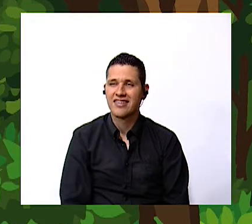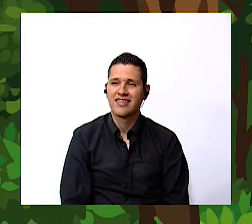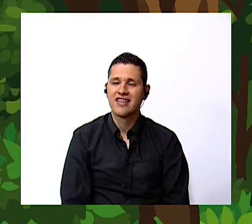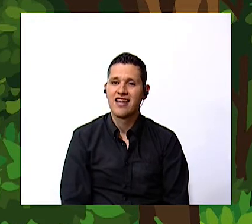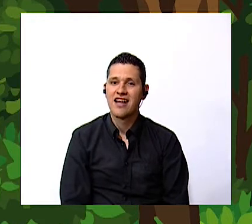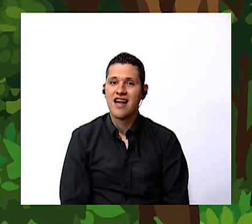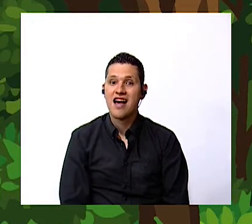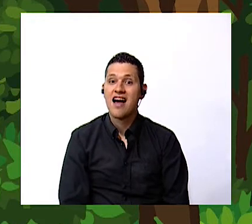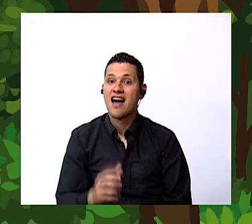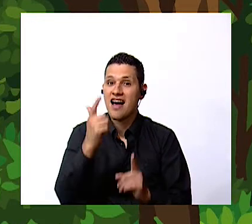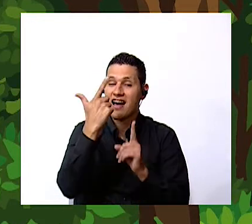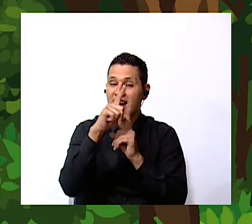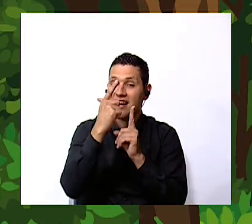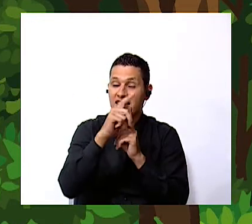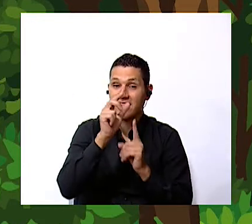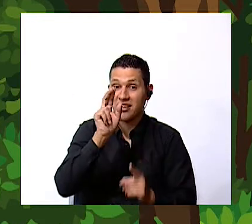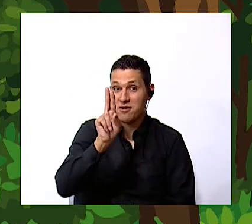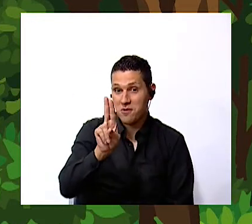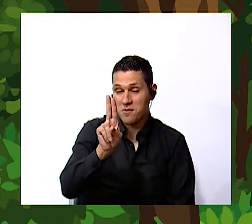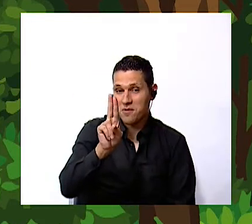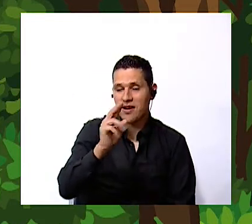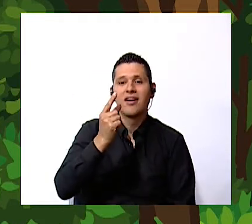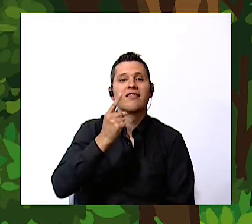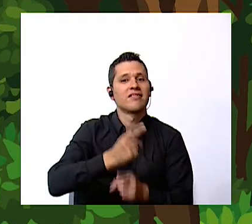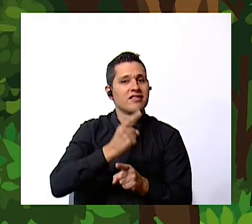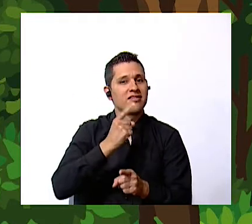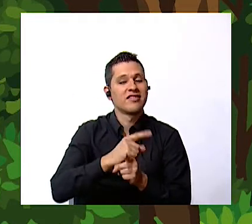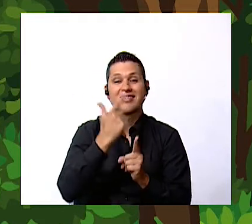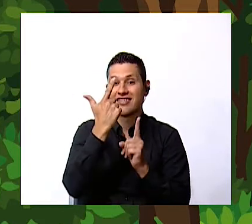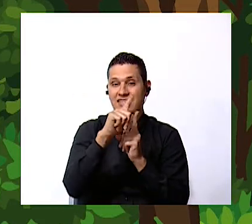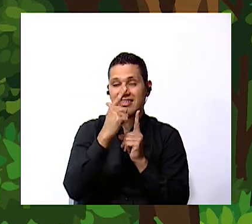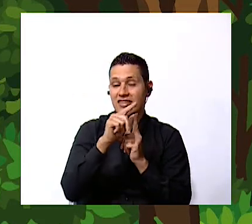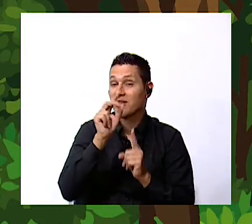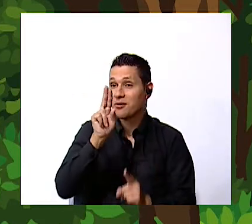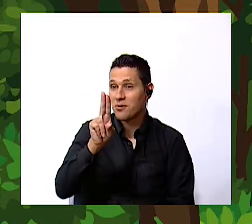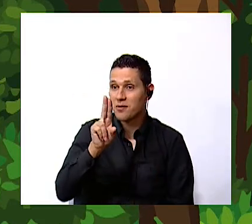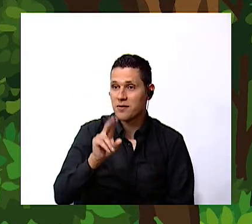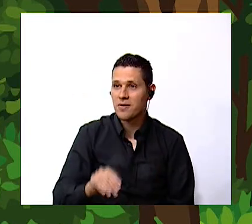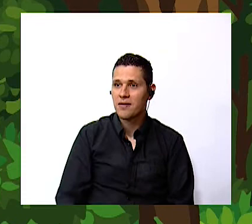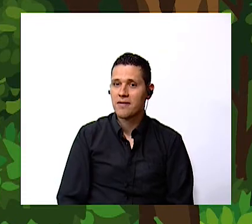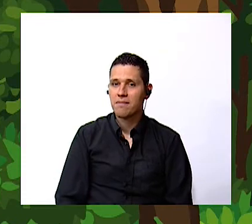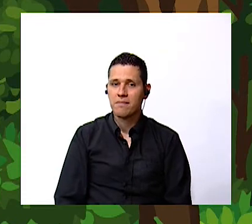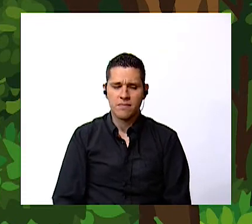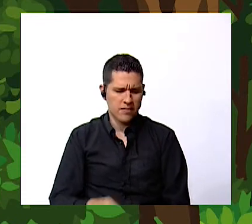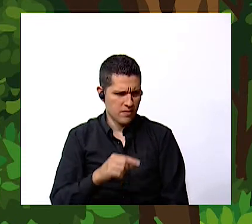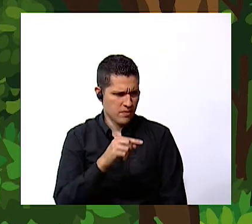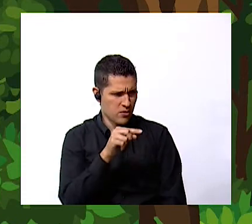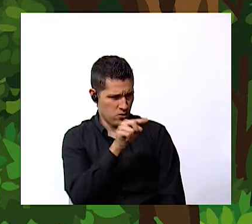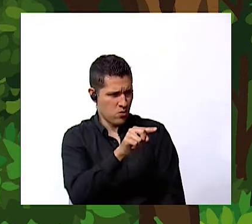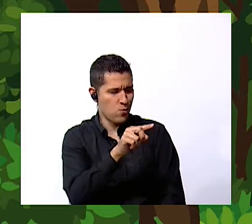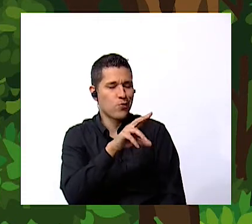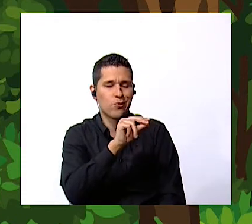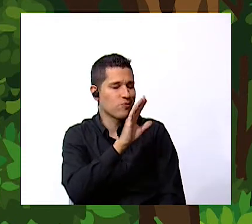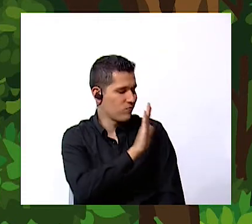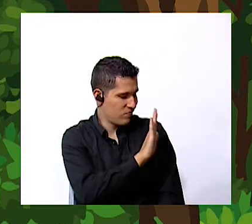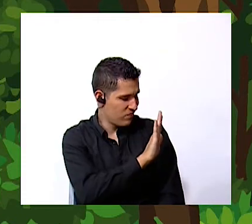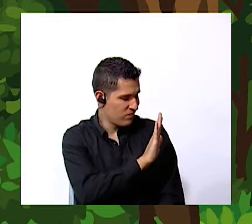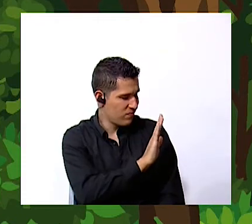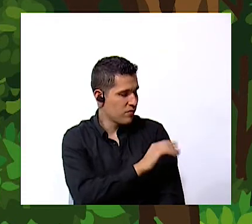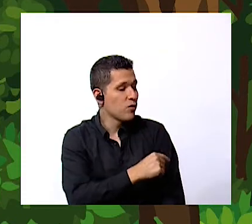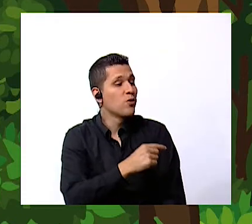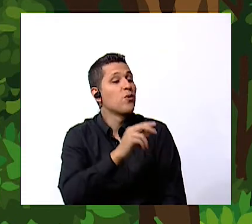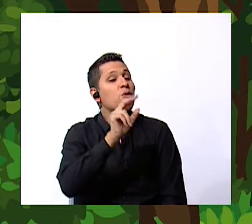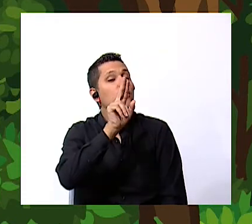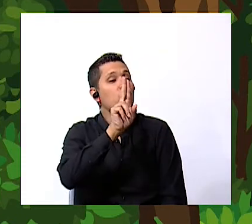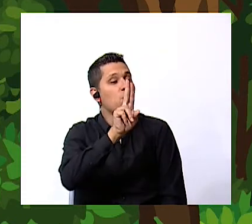is that letter u yes it's letter u you know not me letter u you